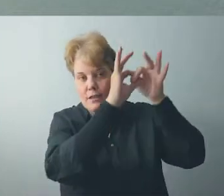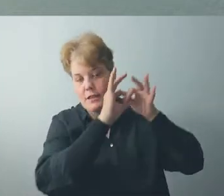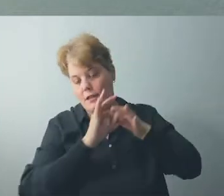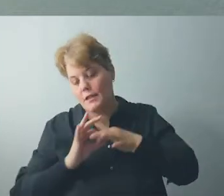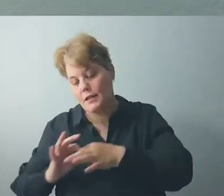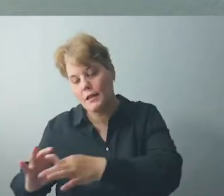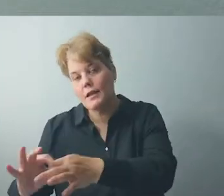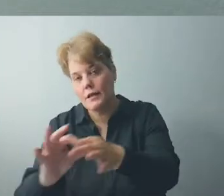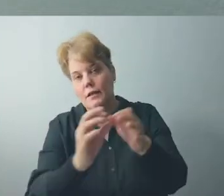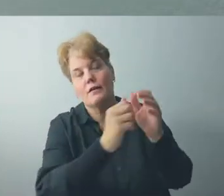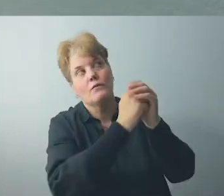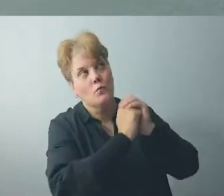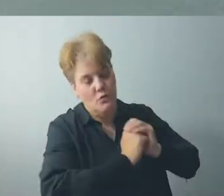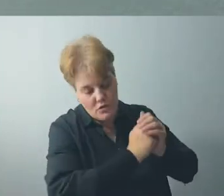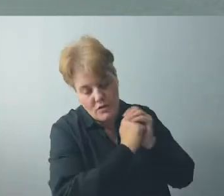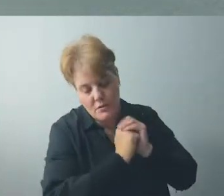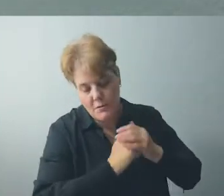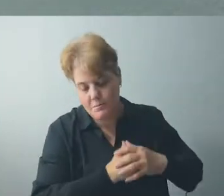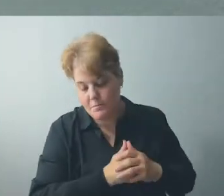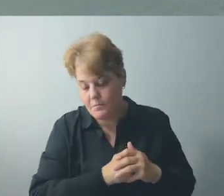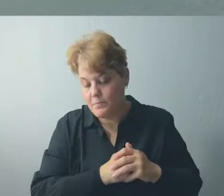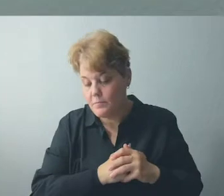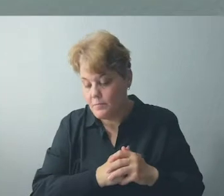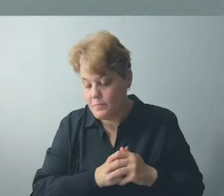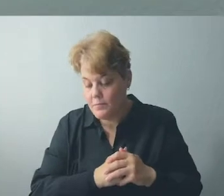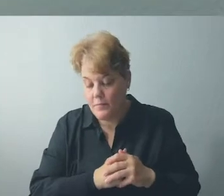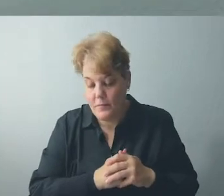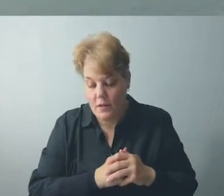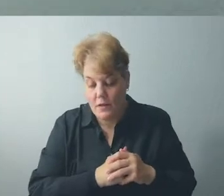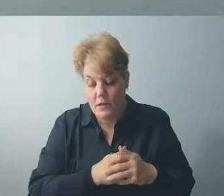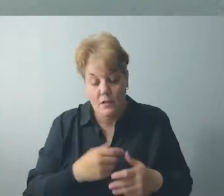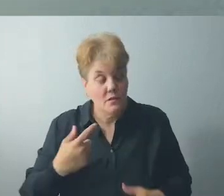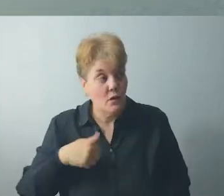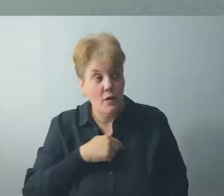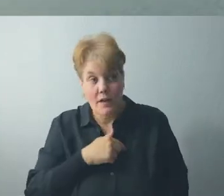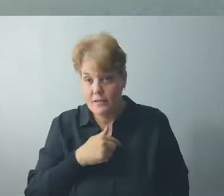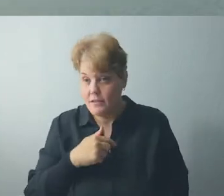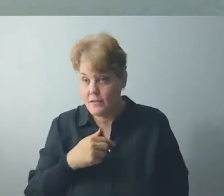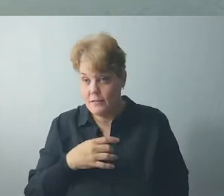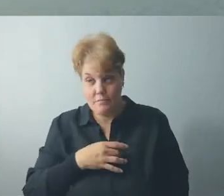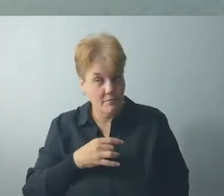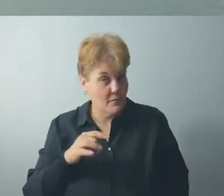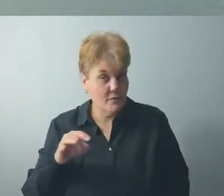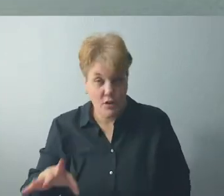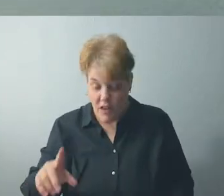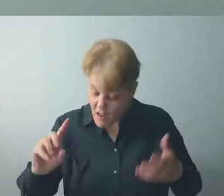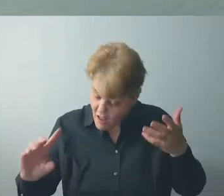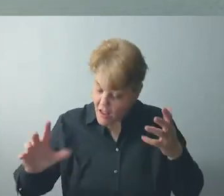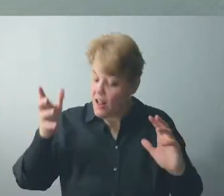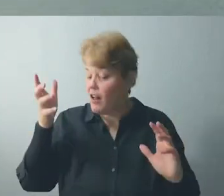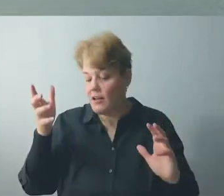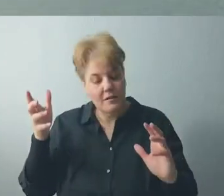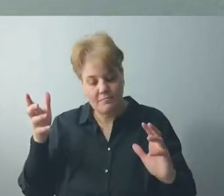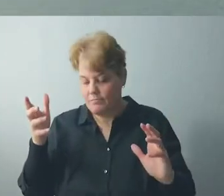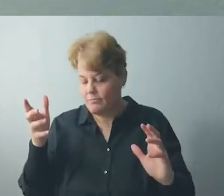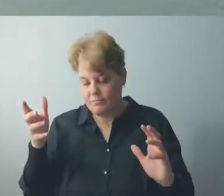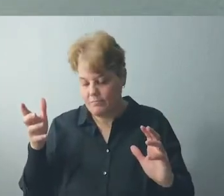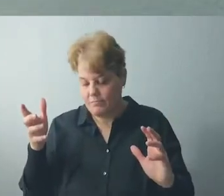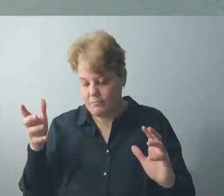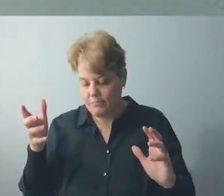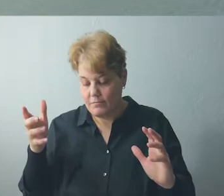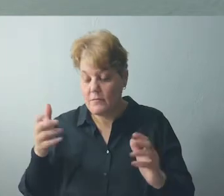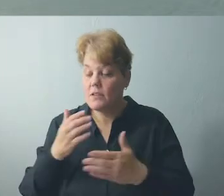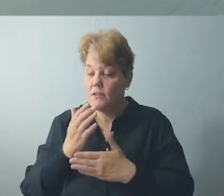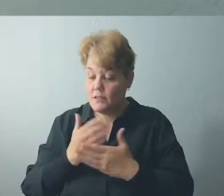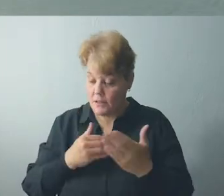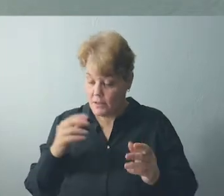community. Anything that disturbs our community disturbs us. When we can't worship together like